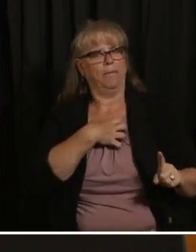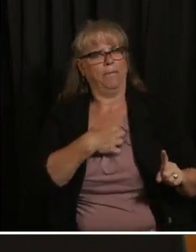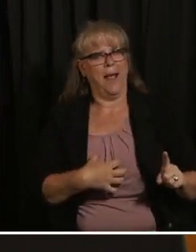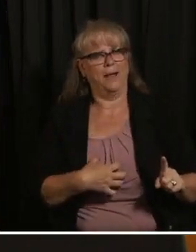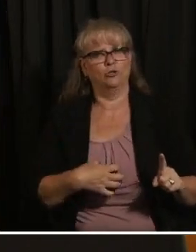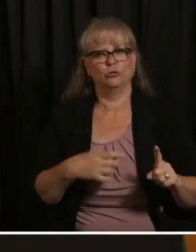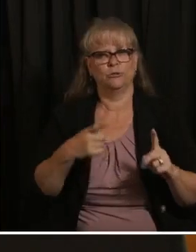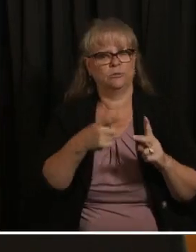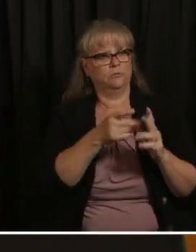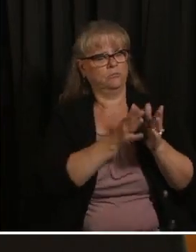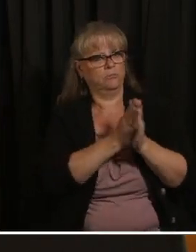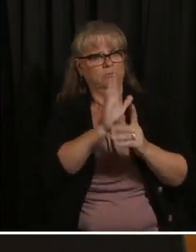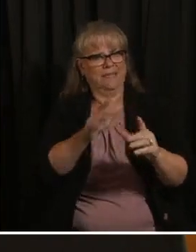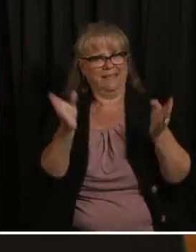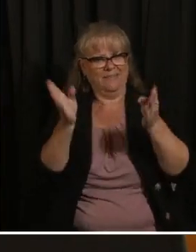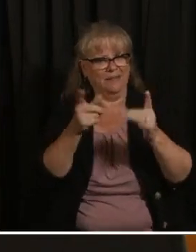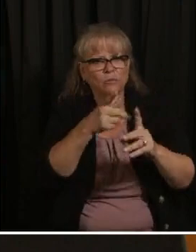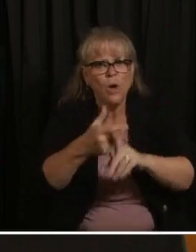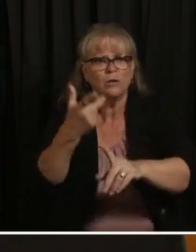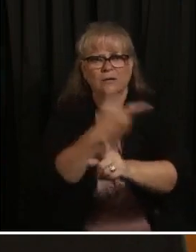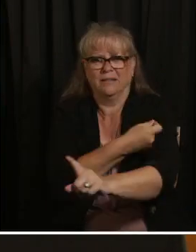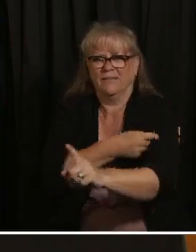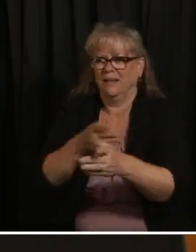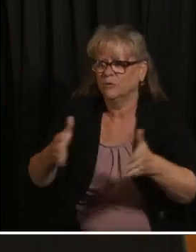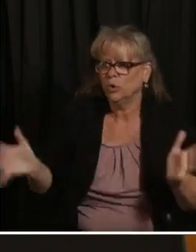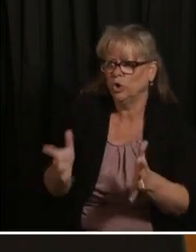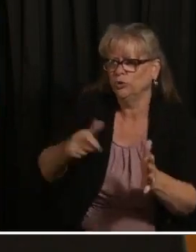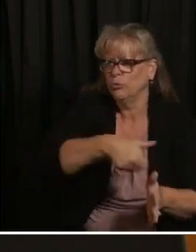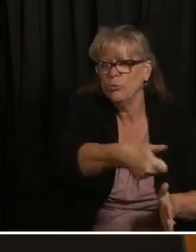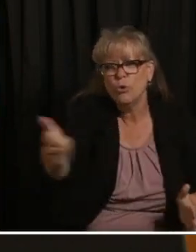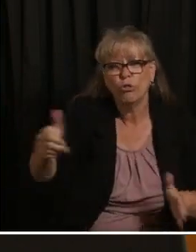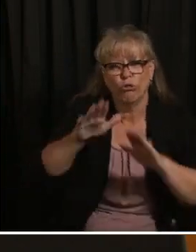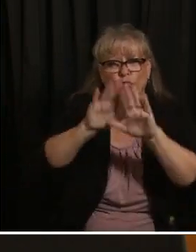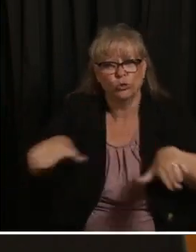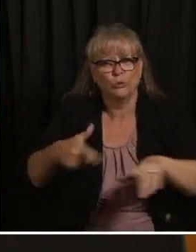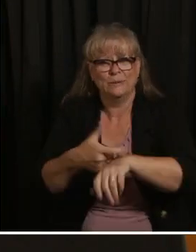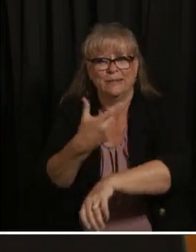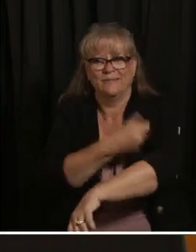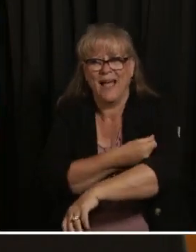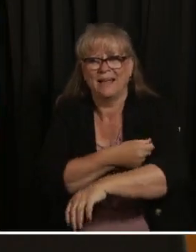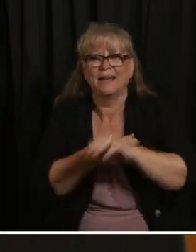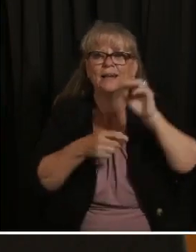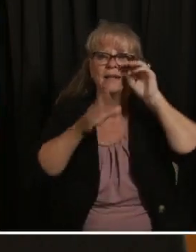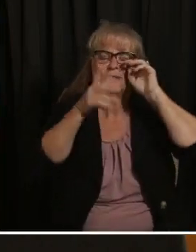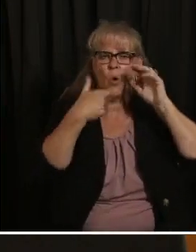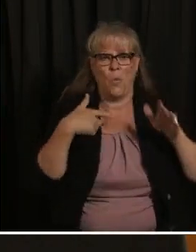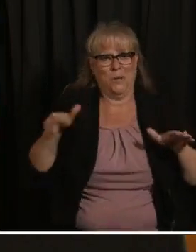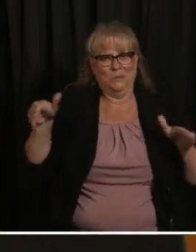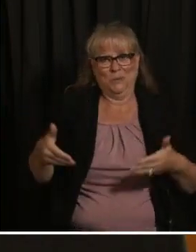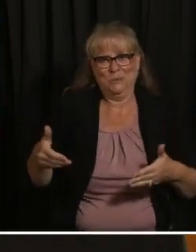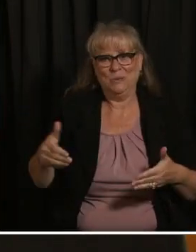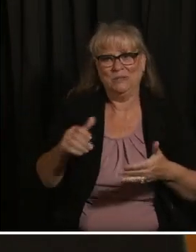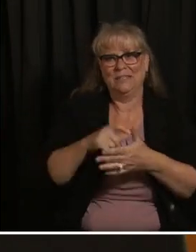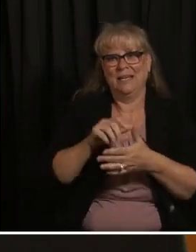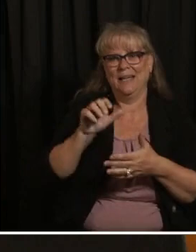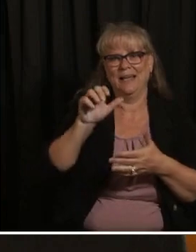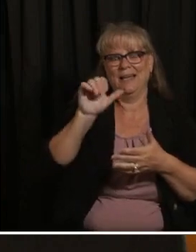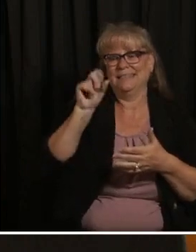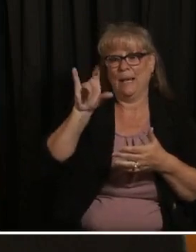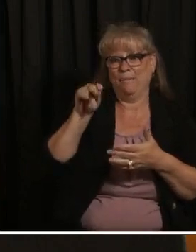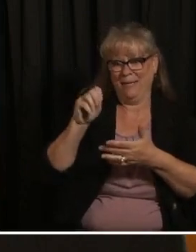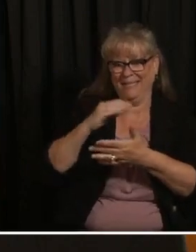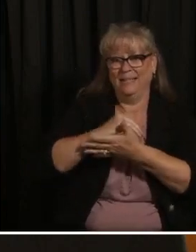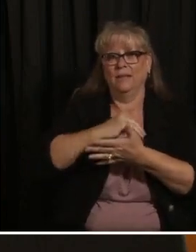teens I now want to welcome our three winners in person and two remote Sabine Hannah and Levi